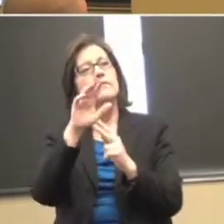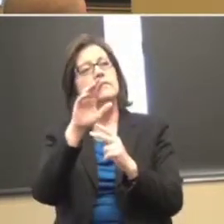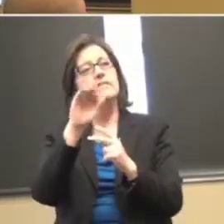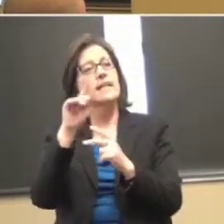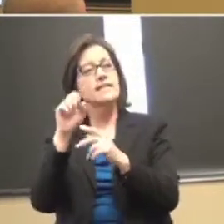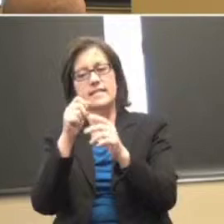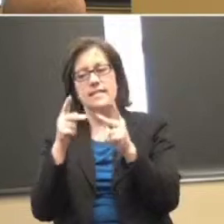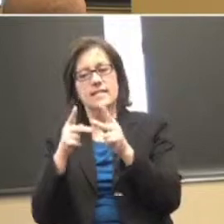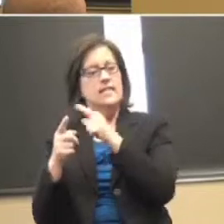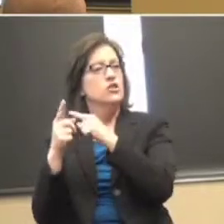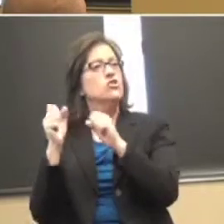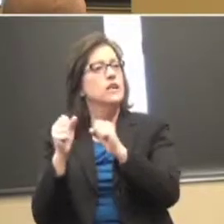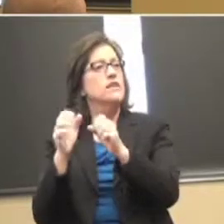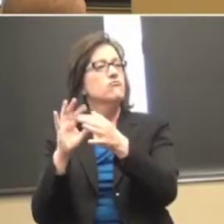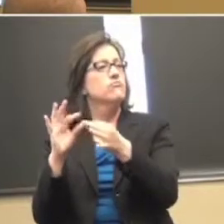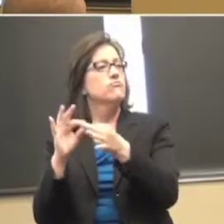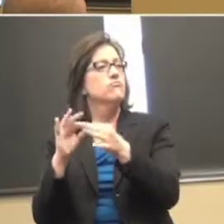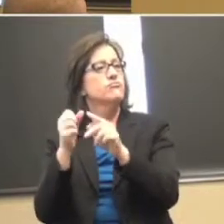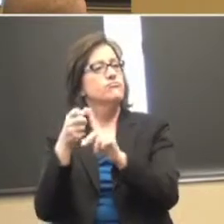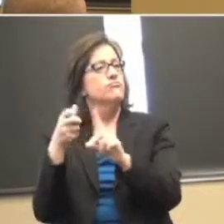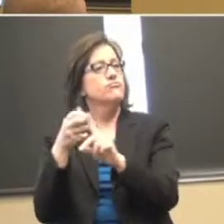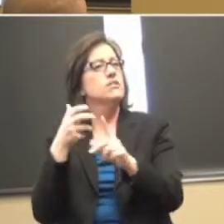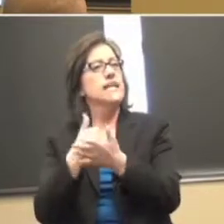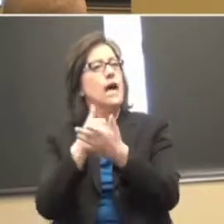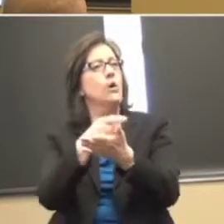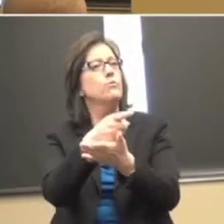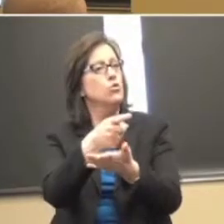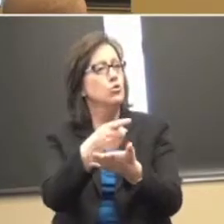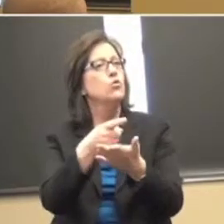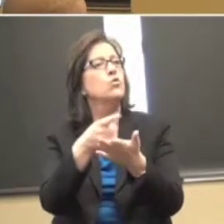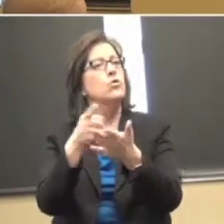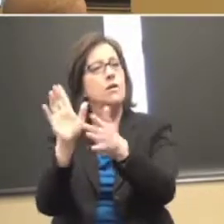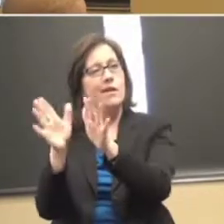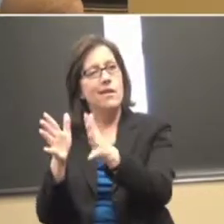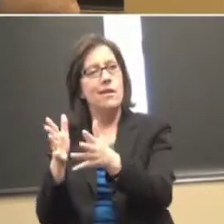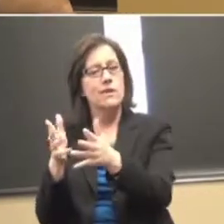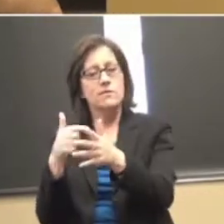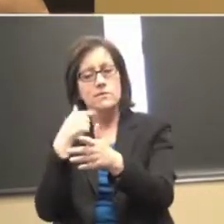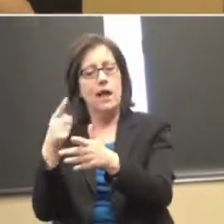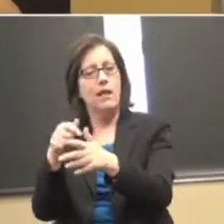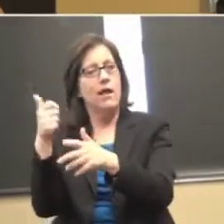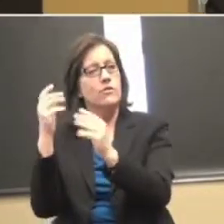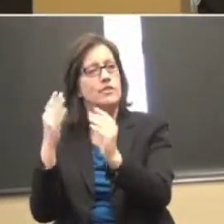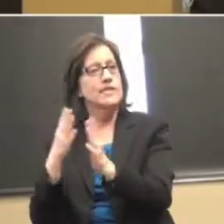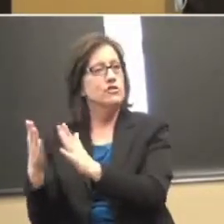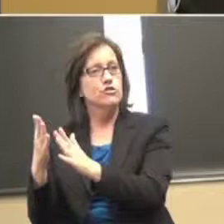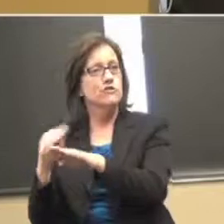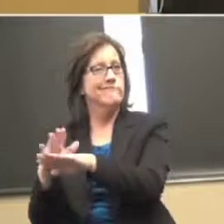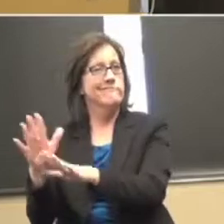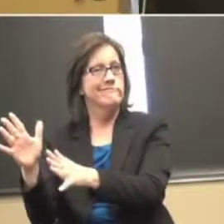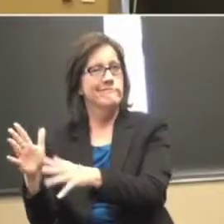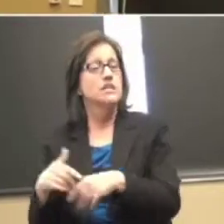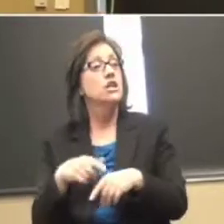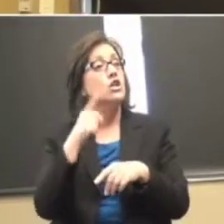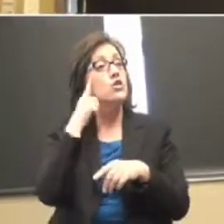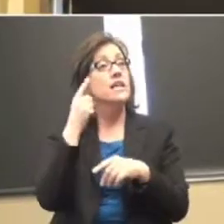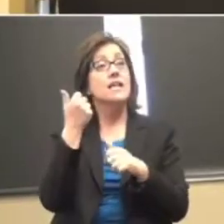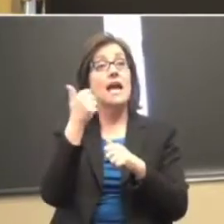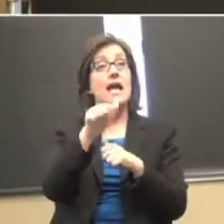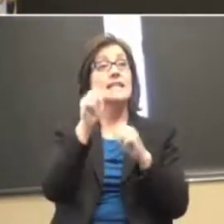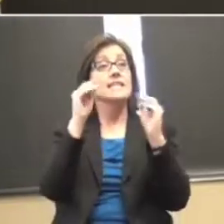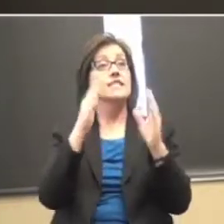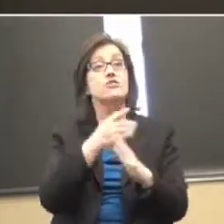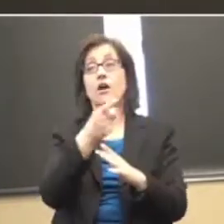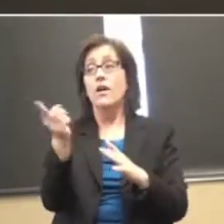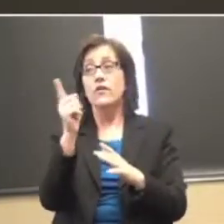of thing. You know, this is one of those bizarre issues. It's probably one of the, do you think there's really any teacher out there that hasn't at